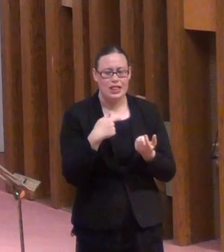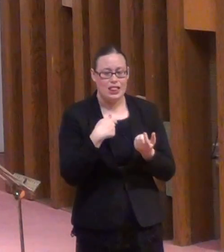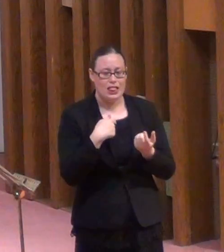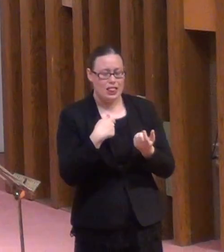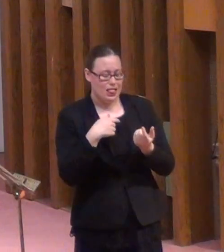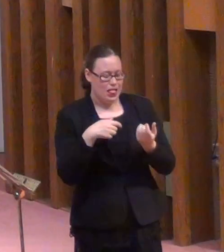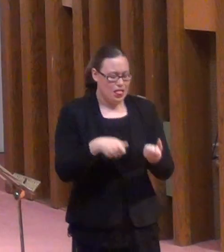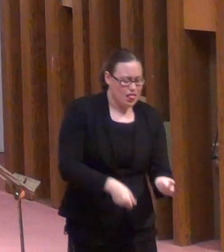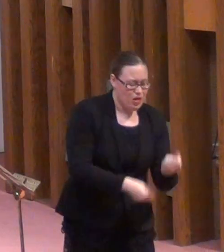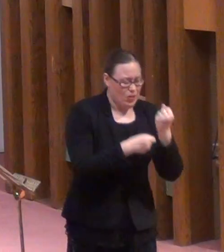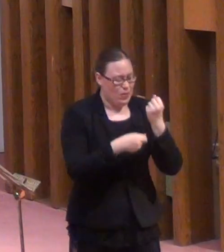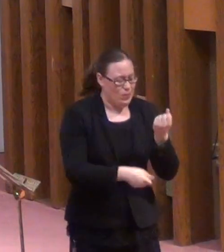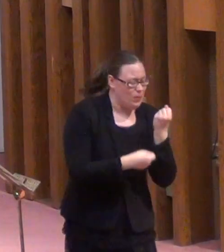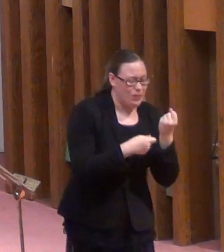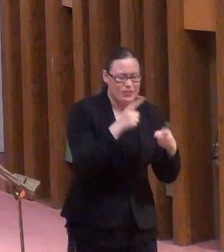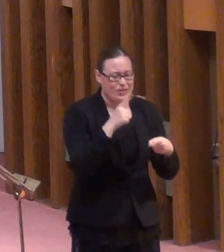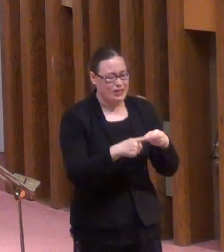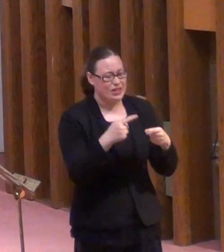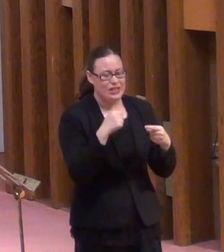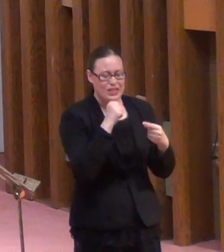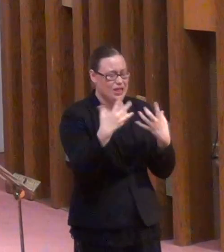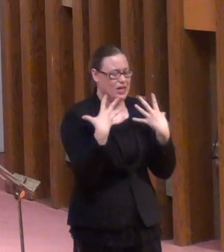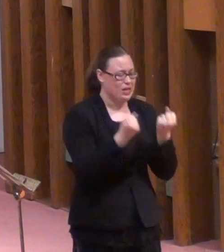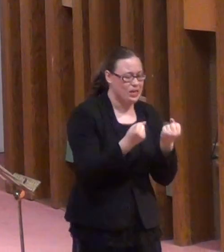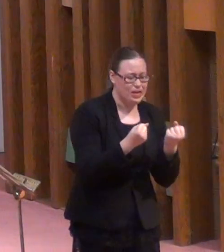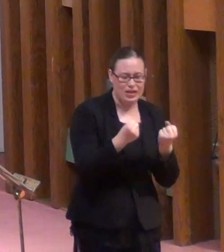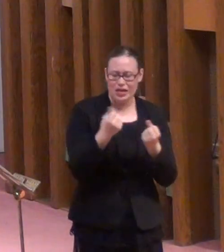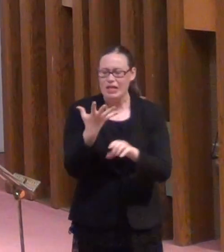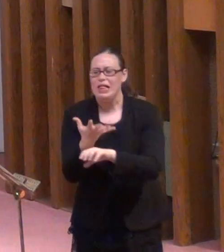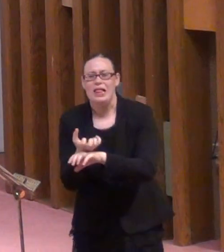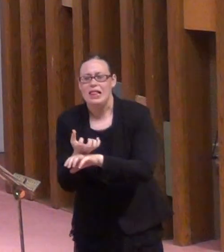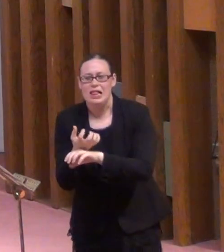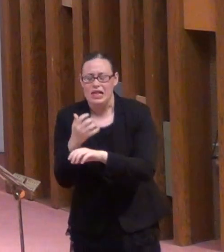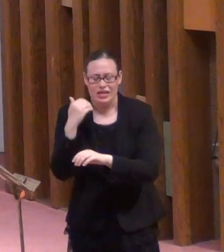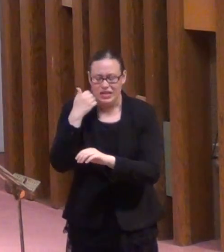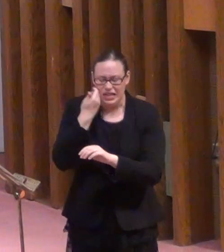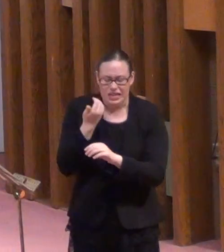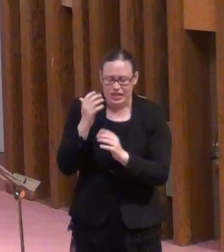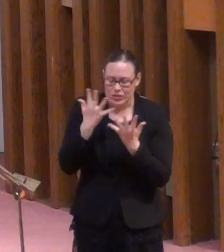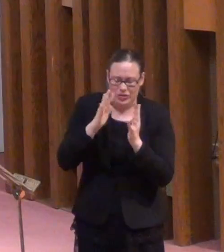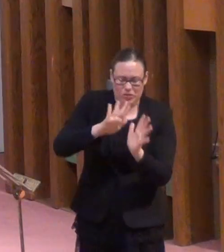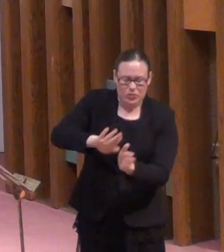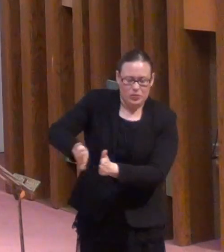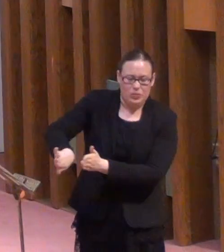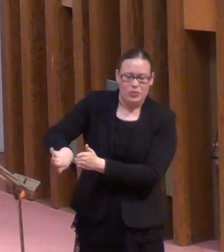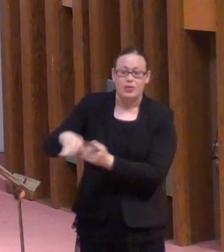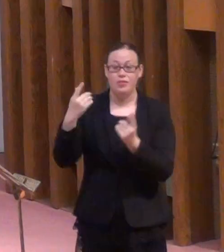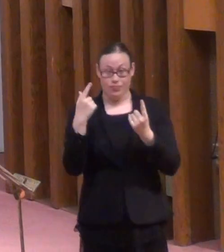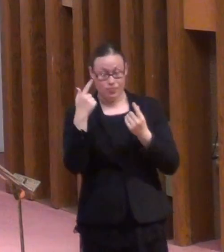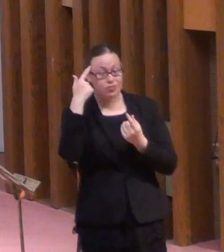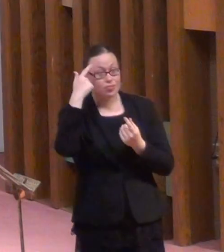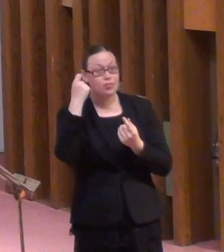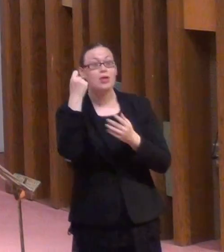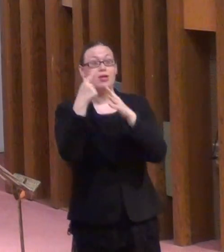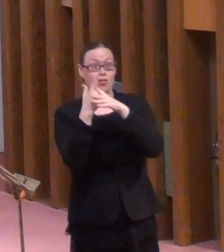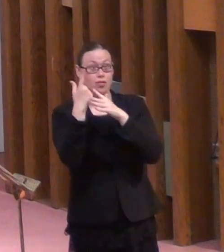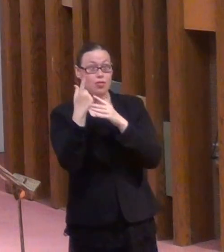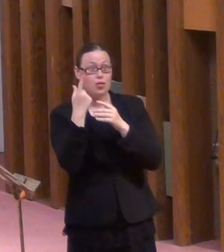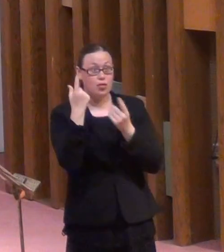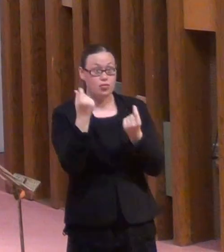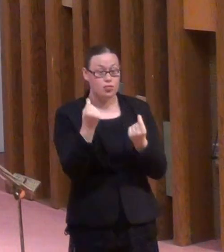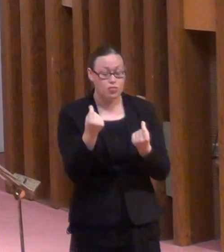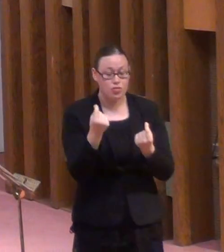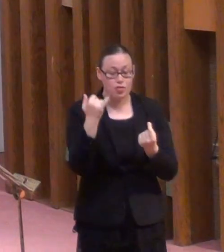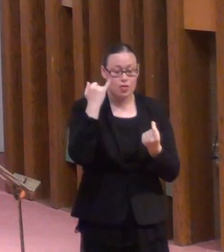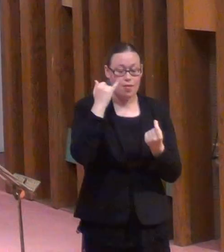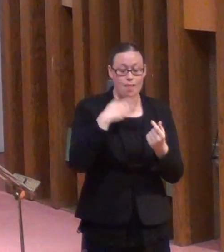not strong enough to beg and I'm ashamed to beg. I know what I'll do so that when I lose my job here,